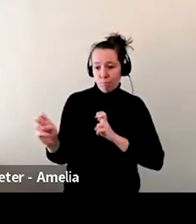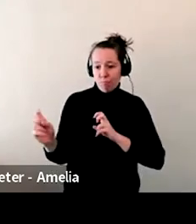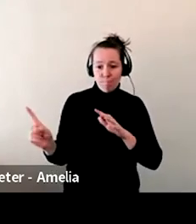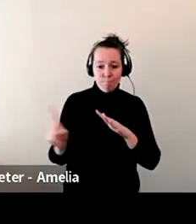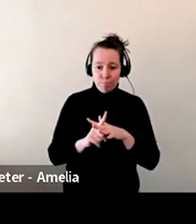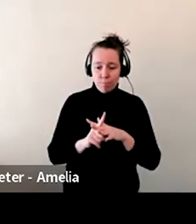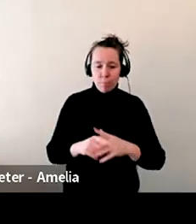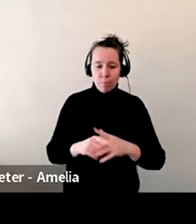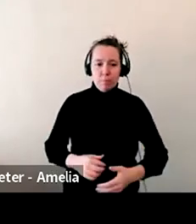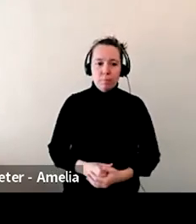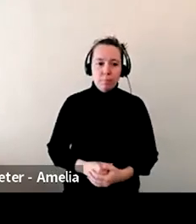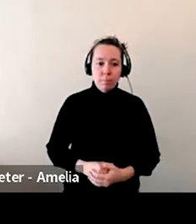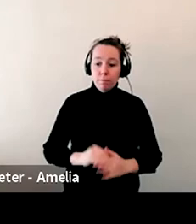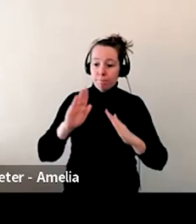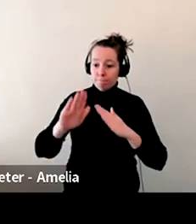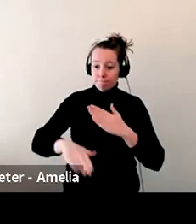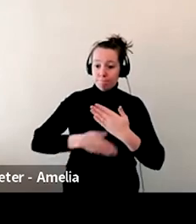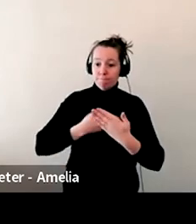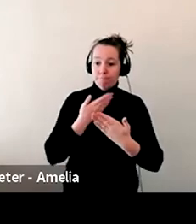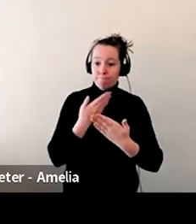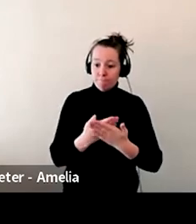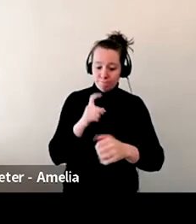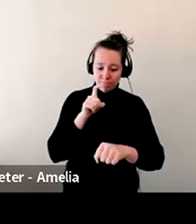we are at 3 PM.